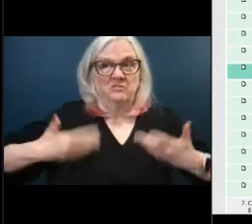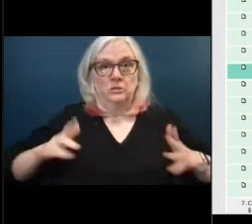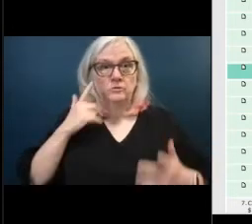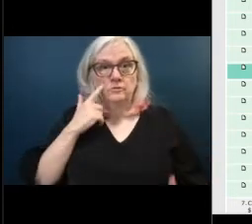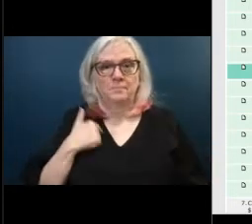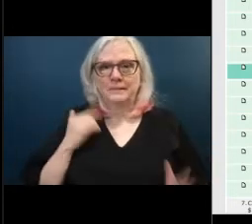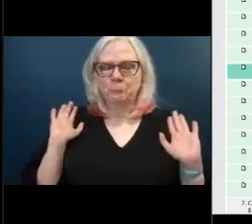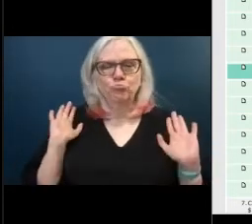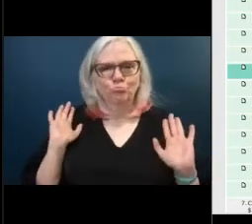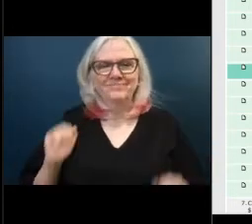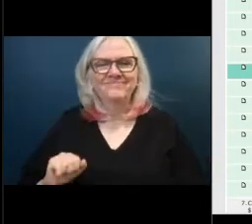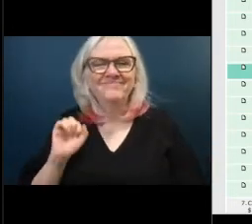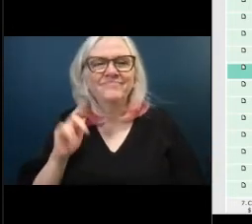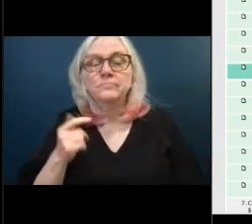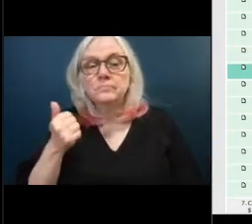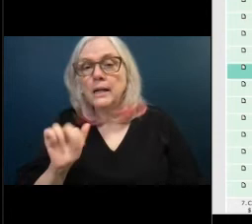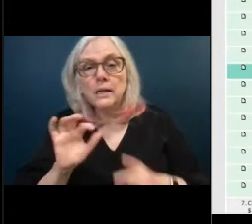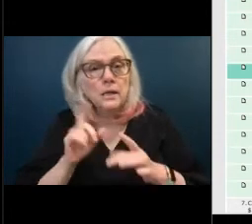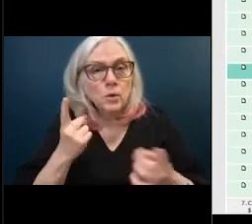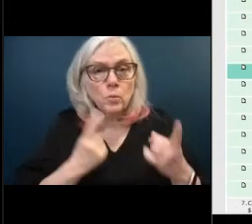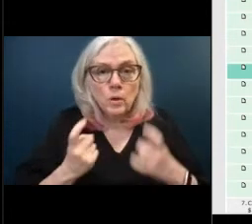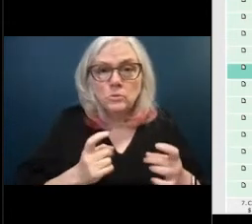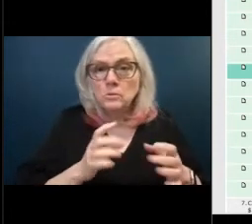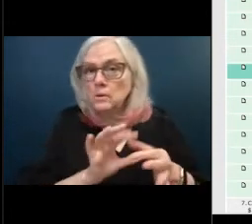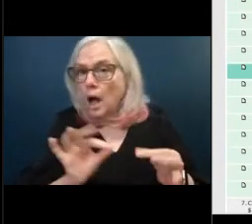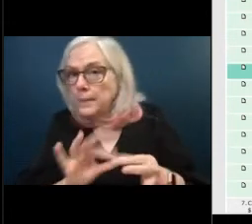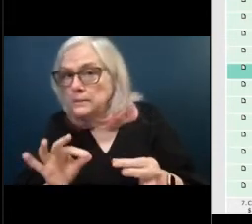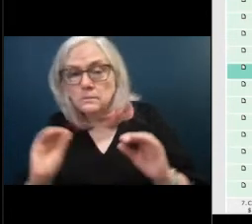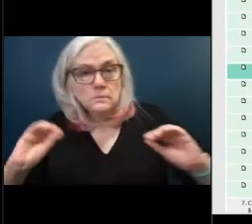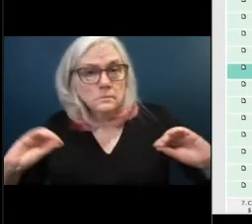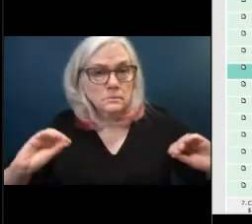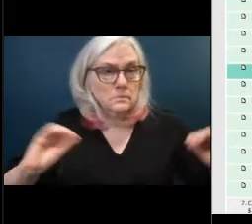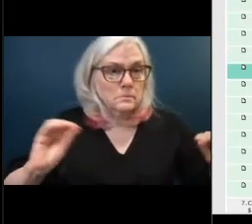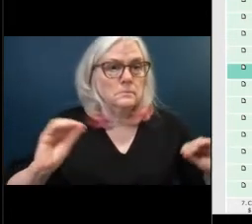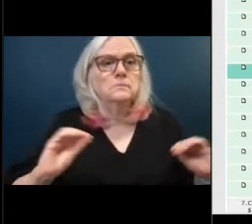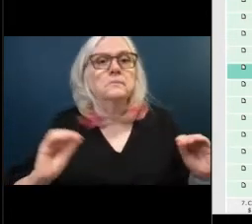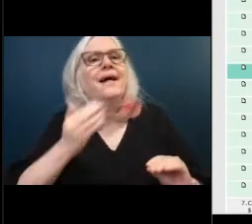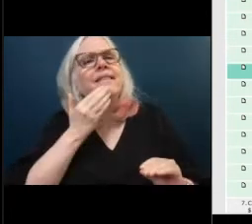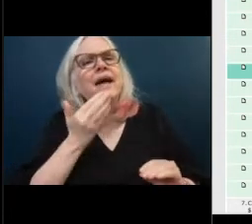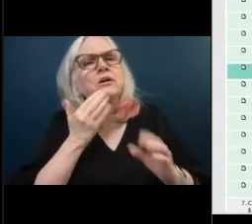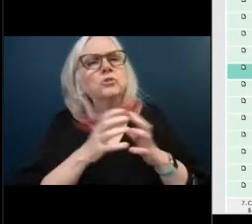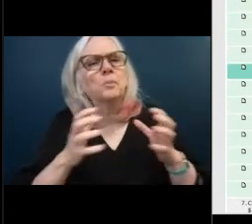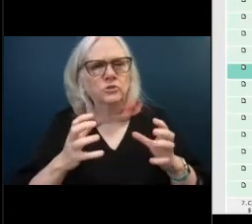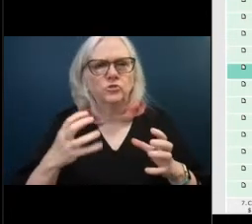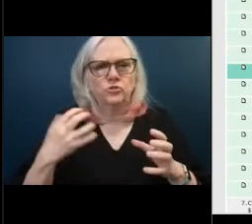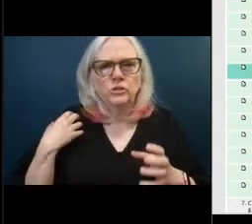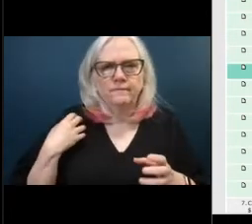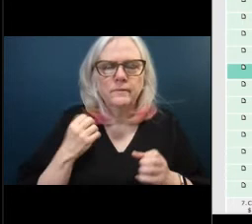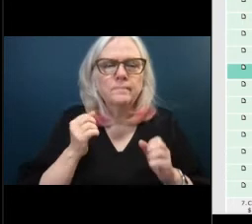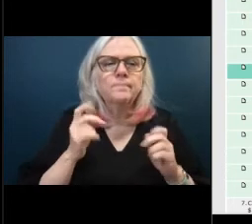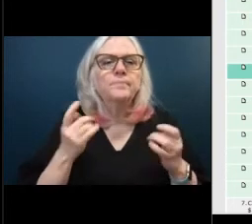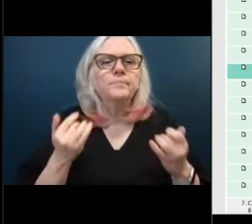right any other questions or comments from my colleagues hearing none may have thank you so much chief i have a motion to approve item